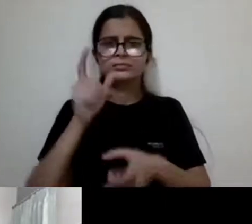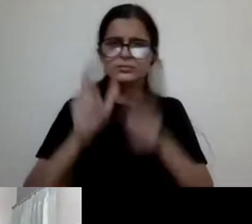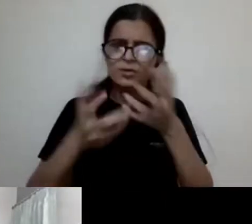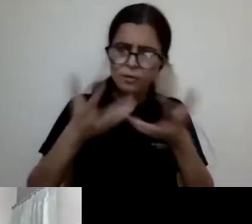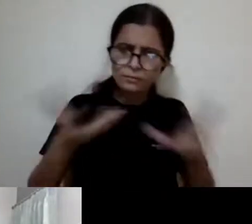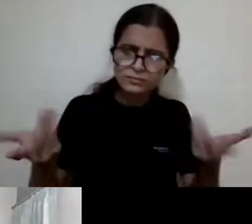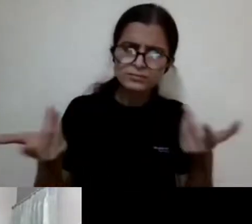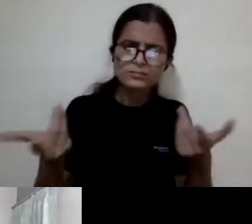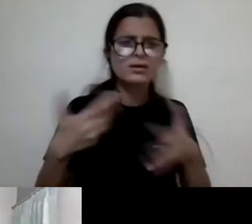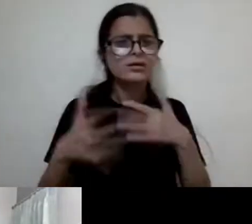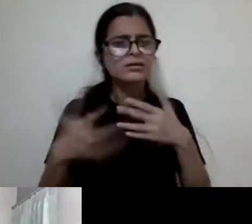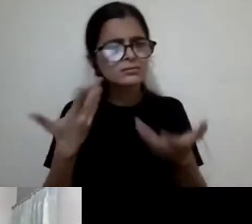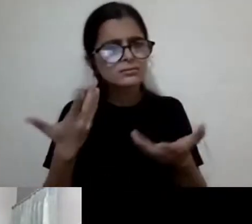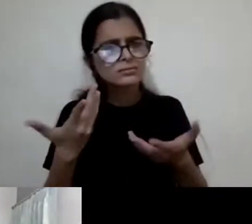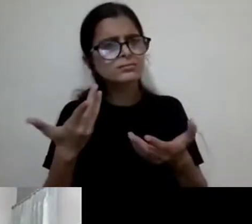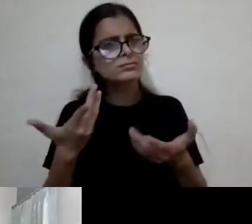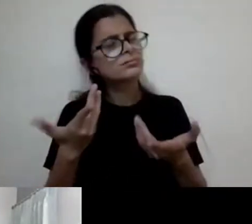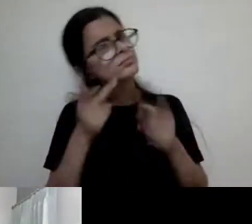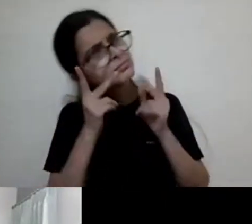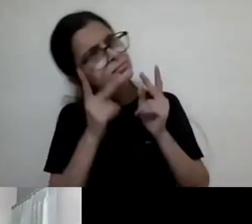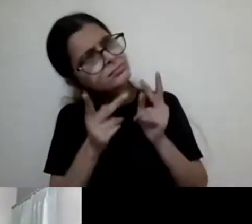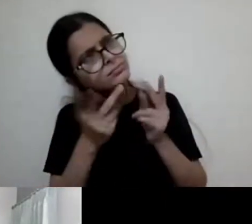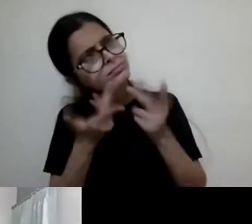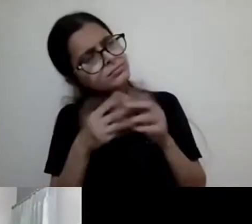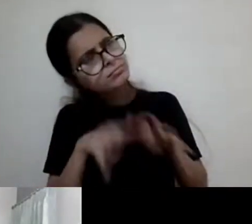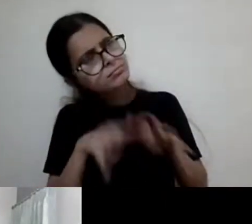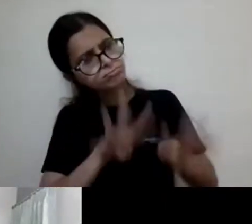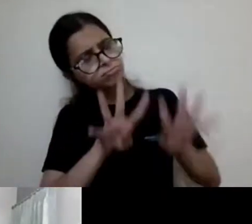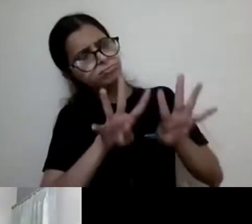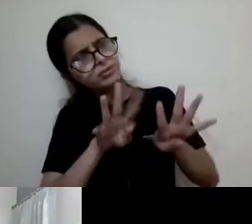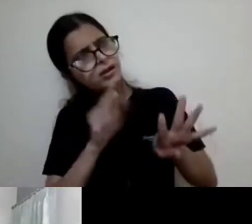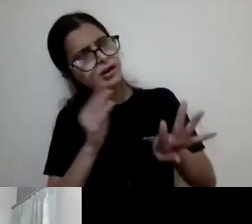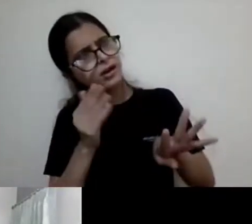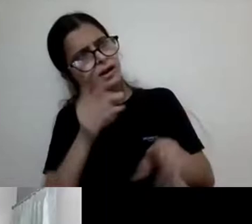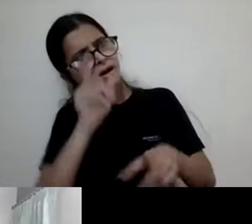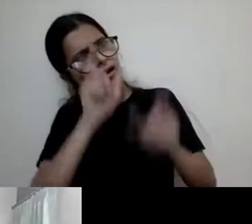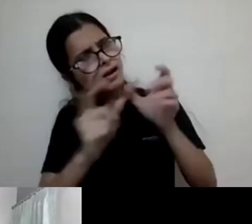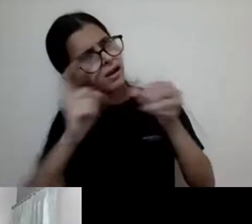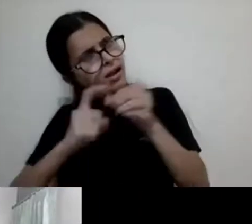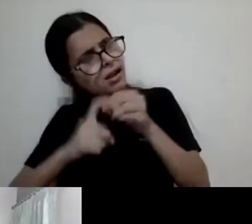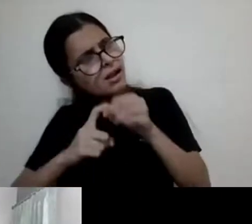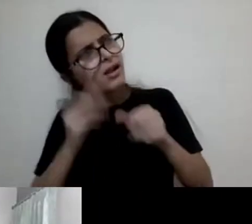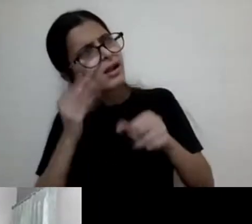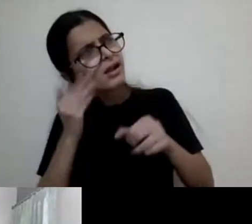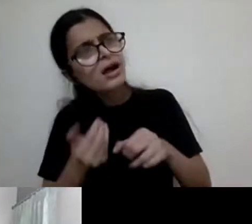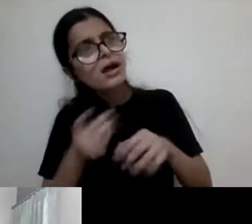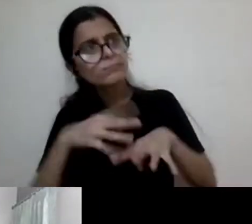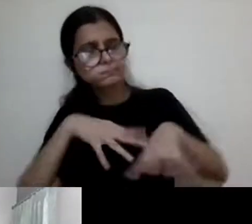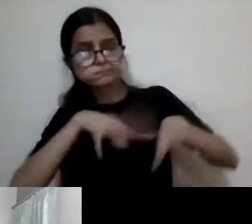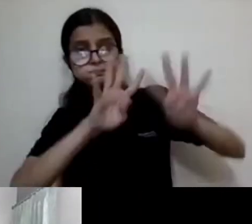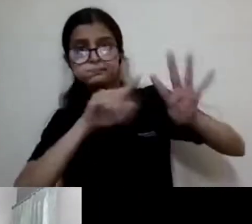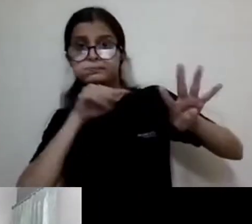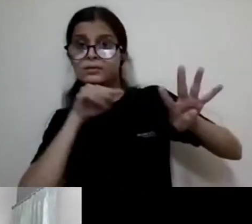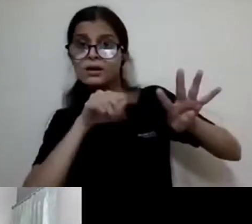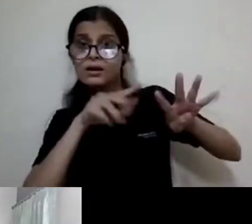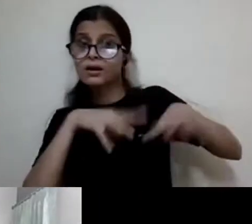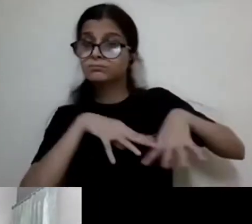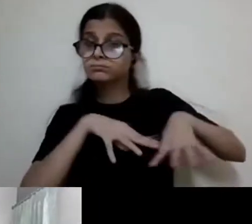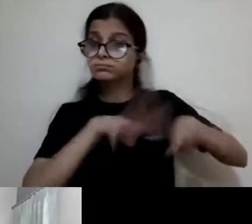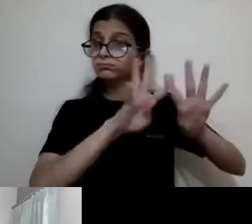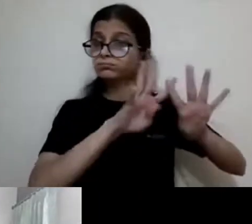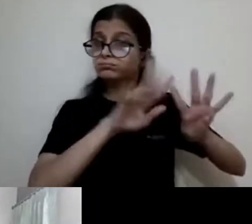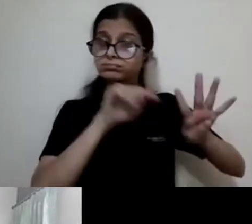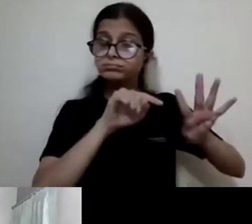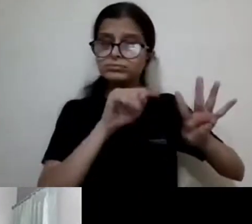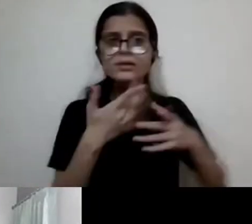kind of a freak show, uh, participant, but the stare is also, you know, and, and of course the gaze and the